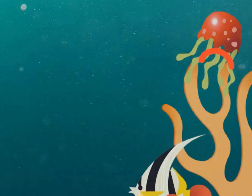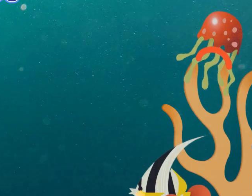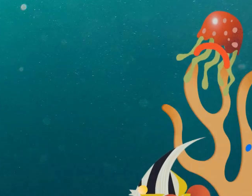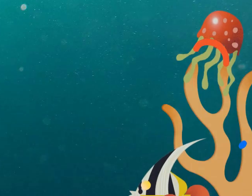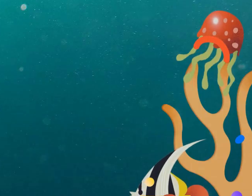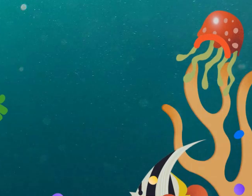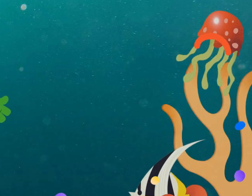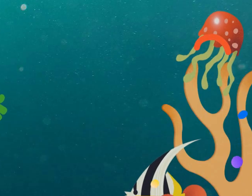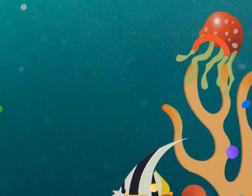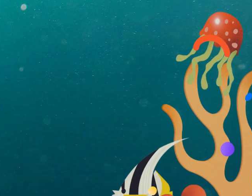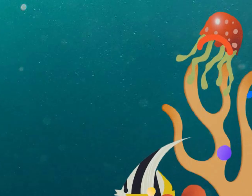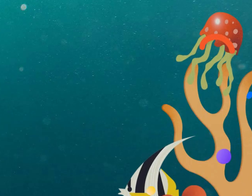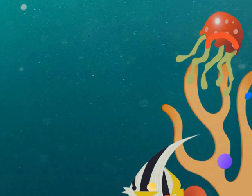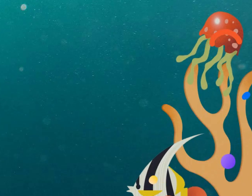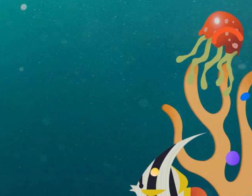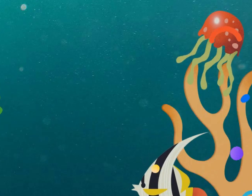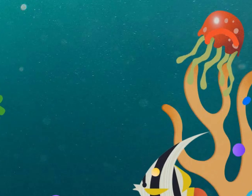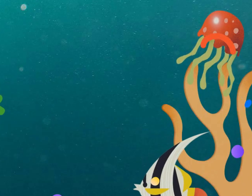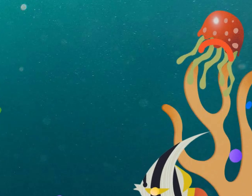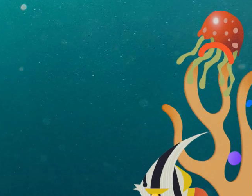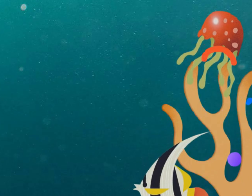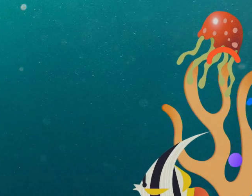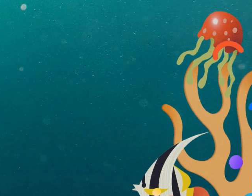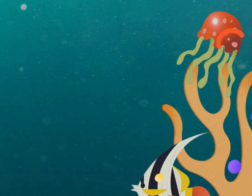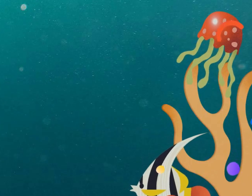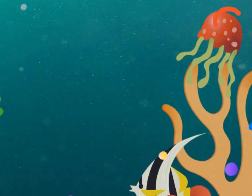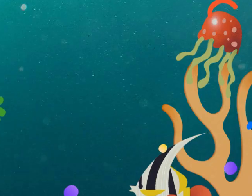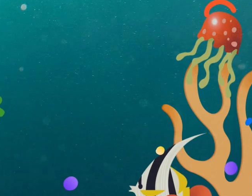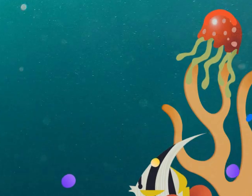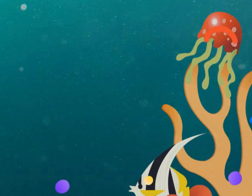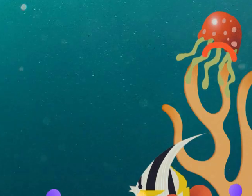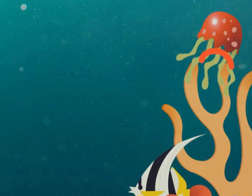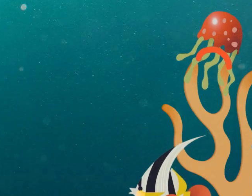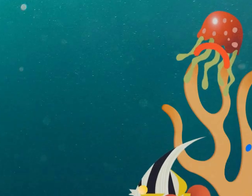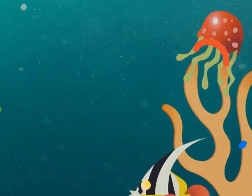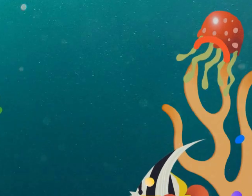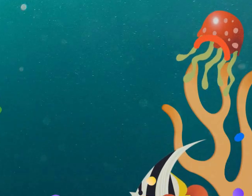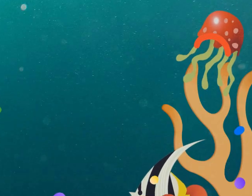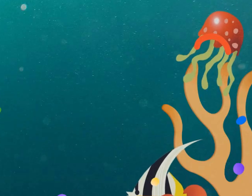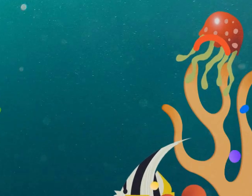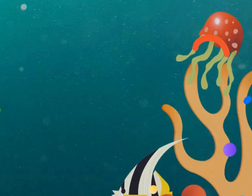Hi, I'm Shelly and welcome to BIMS Bytes Kids with your host Andrew Walker. Take it away, Andrew!